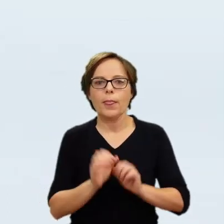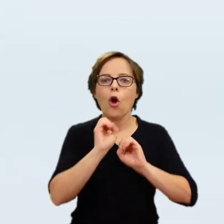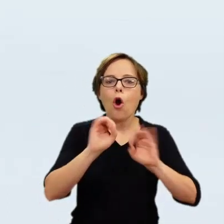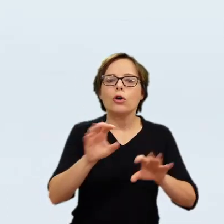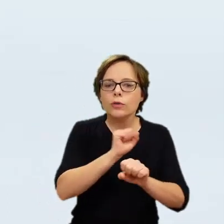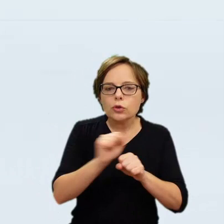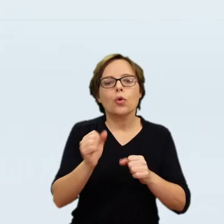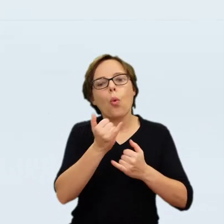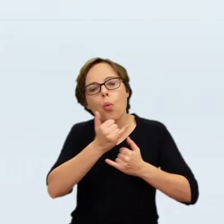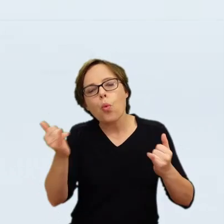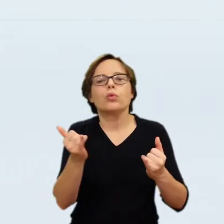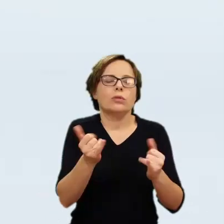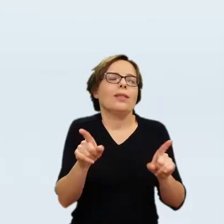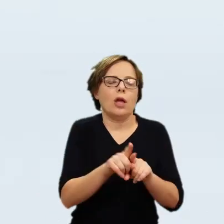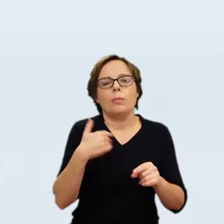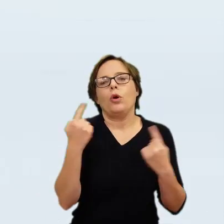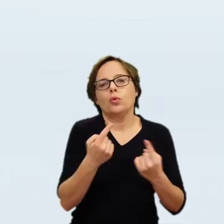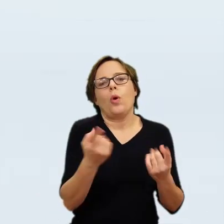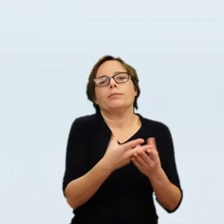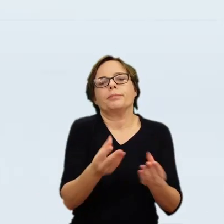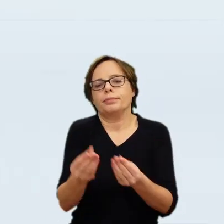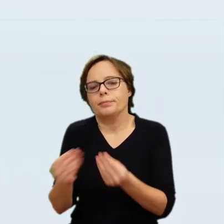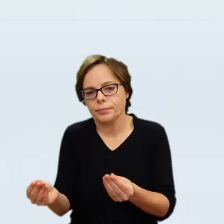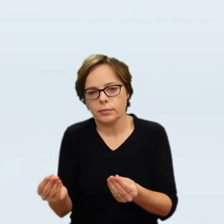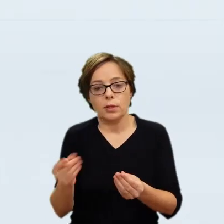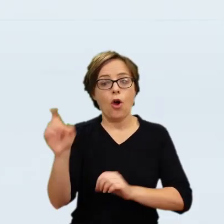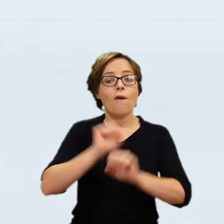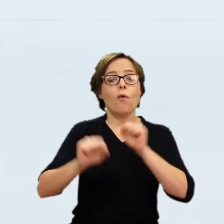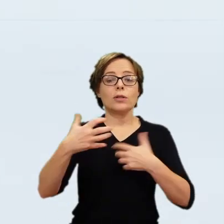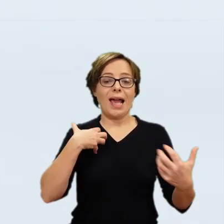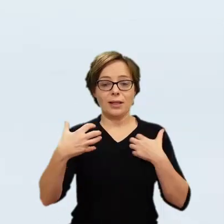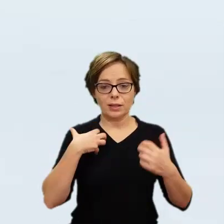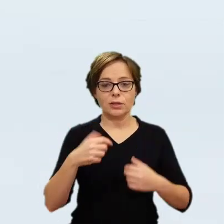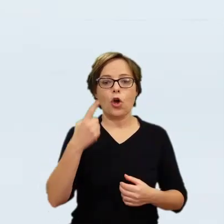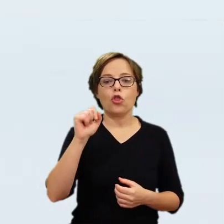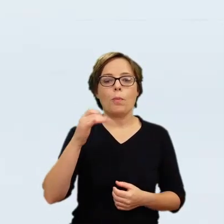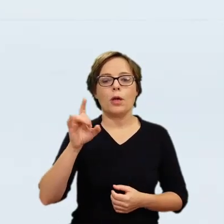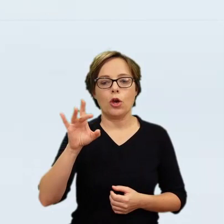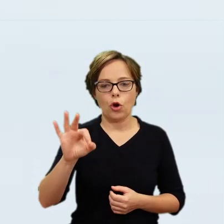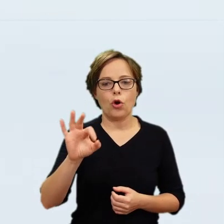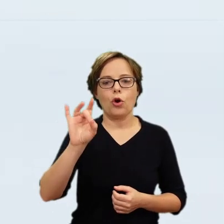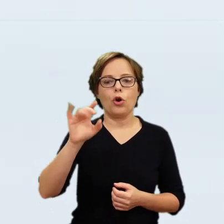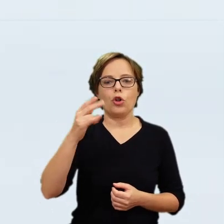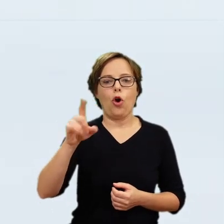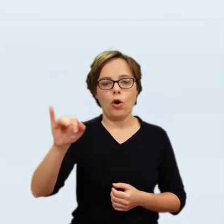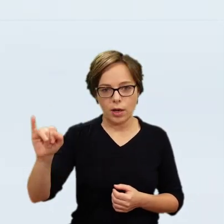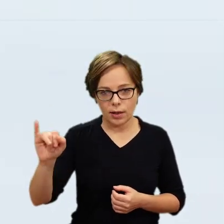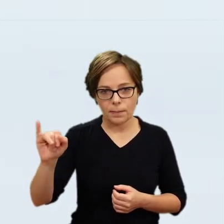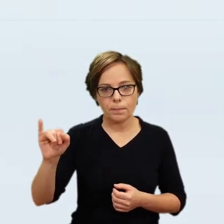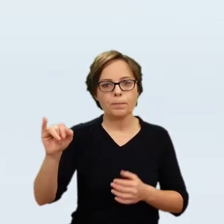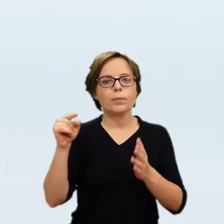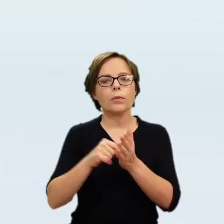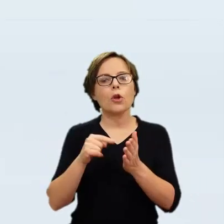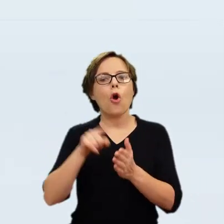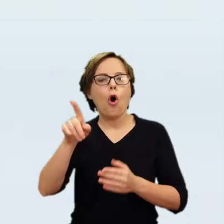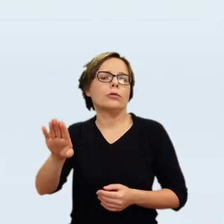the losses along the way. And an Italian artist called Domenico Gnoli, who died